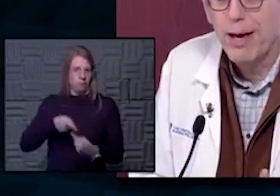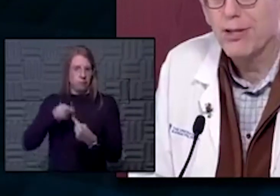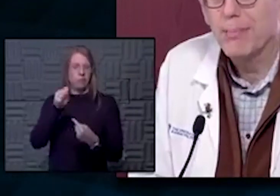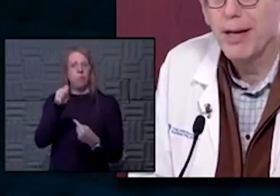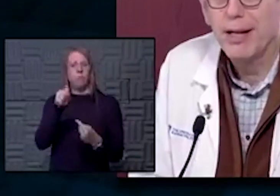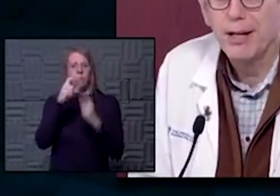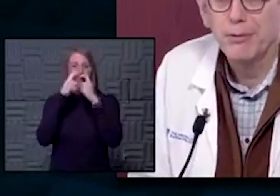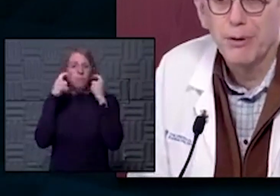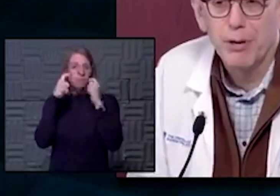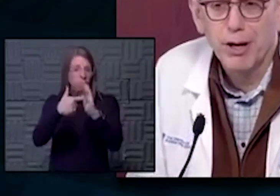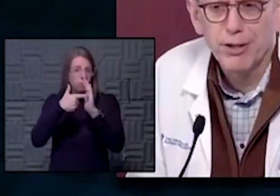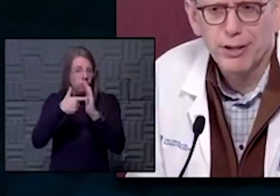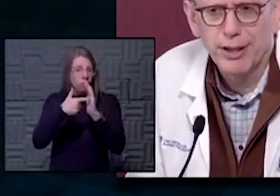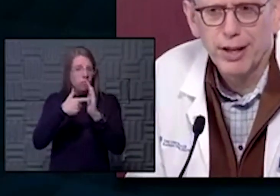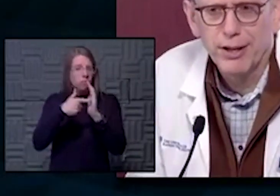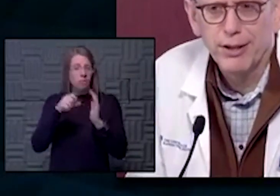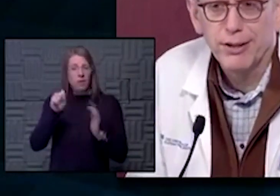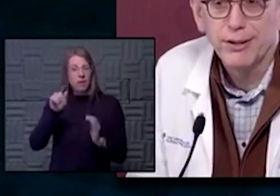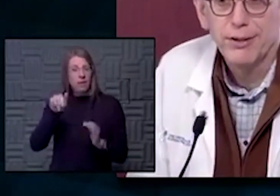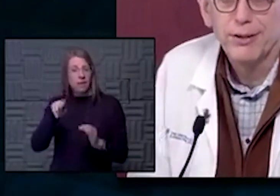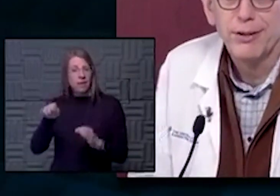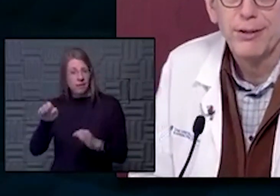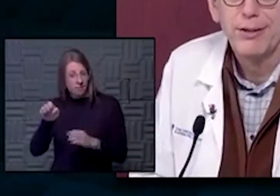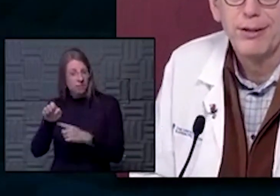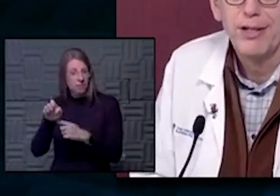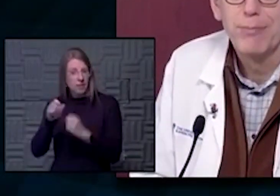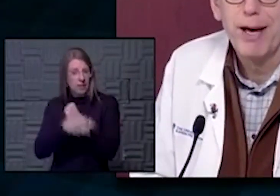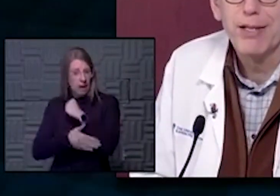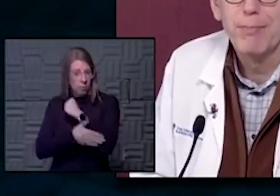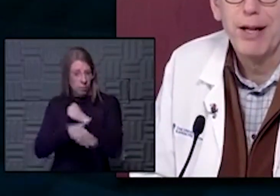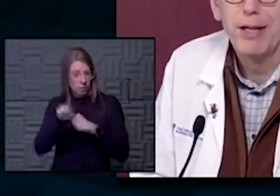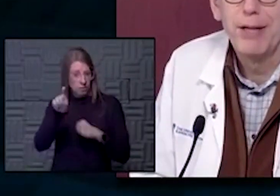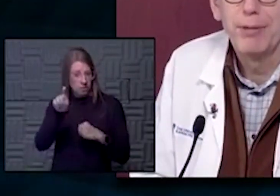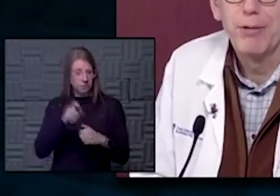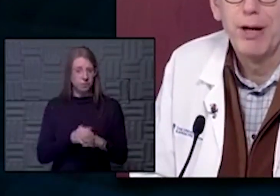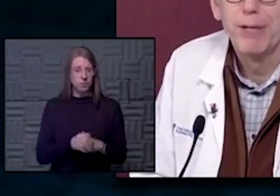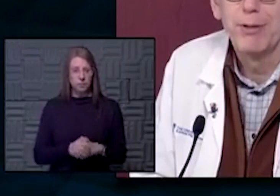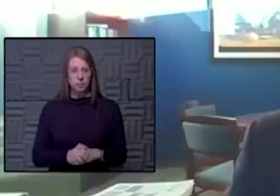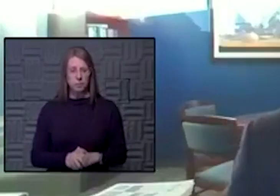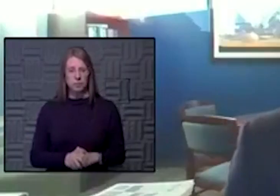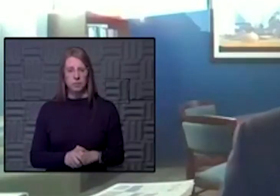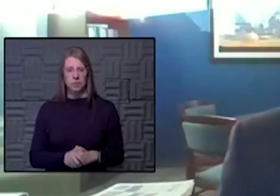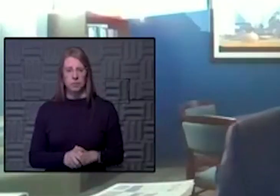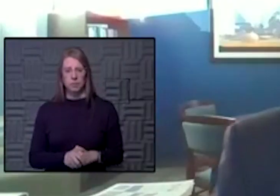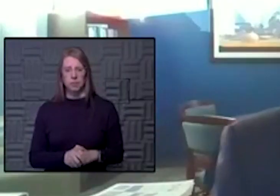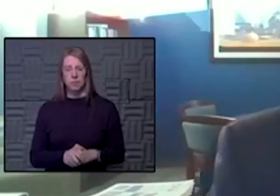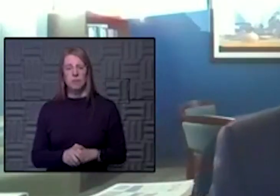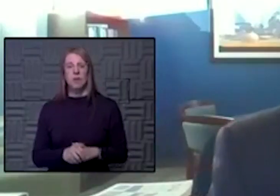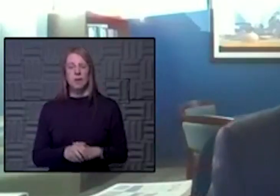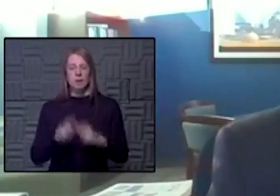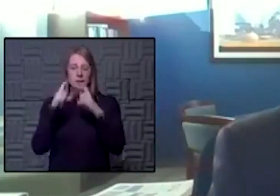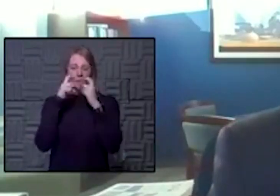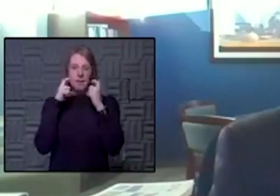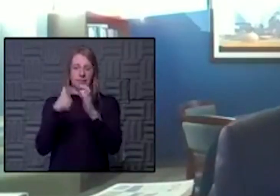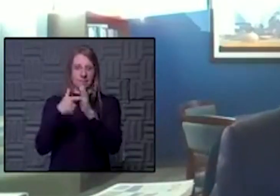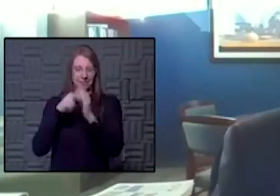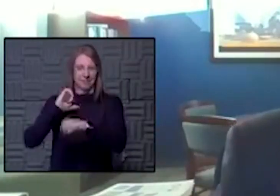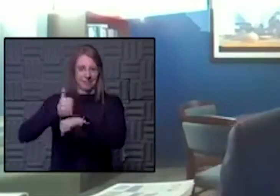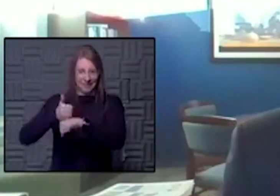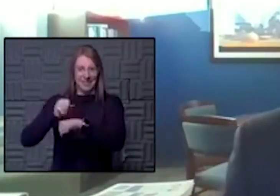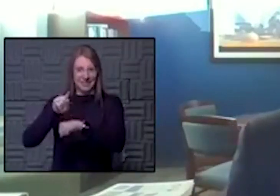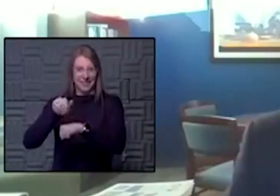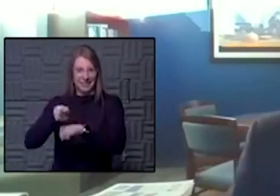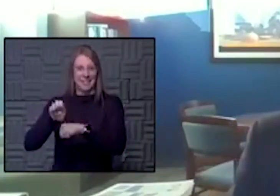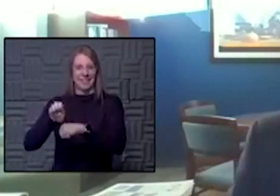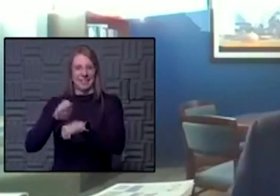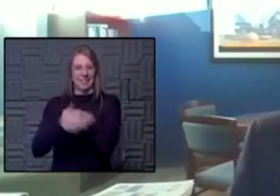Is mask mandating required in Saline County? It is. Let me try that better. Is there a mask mandate in Saline County?